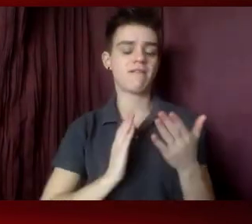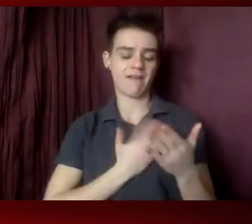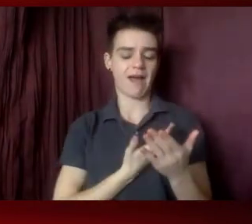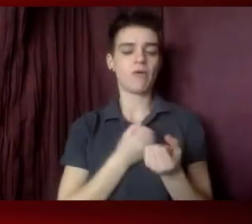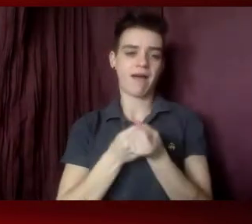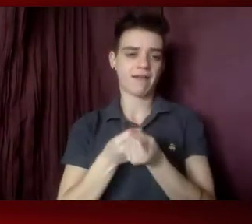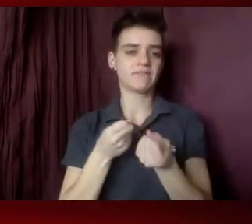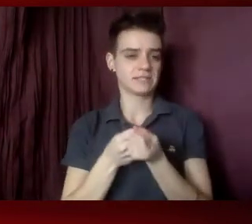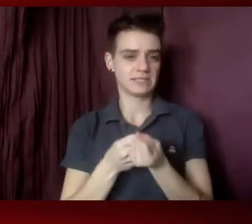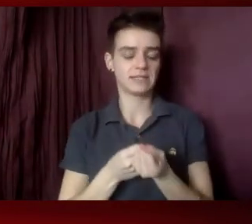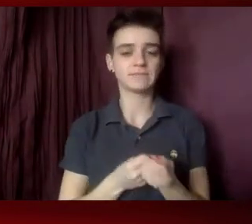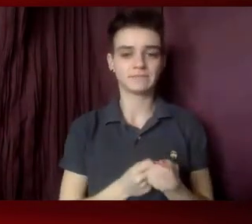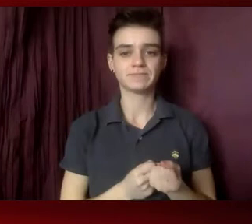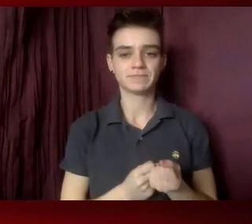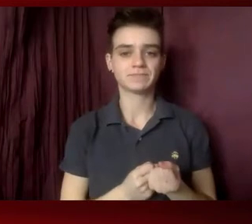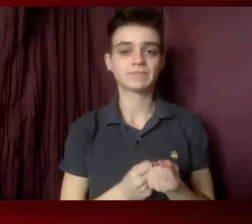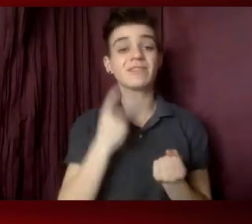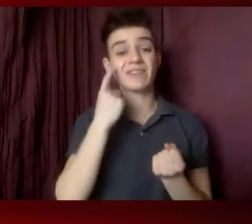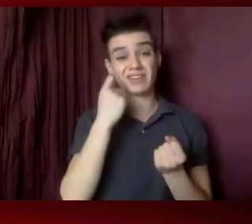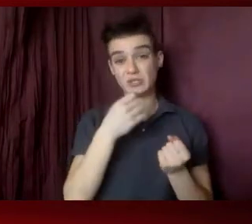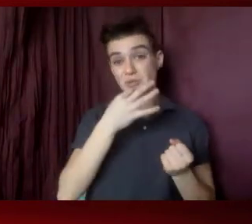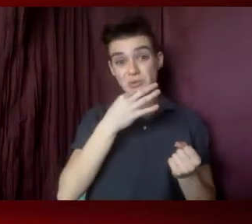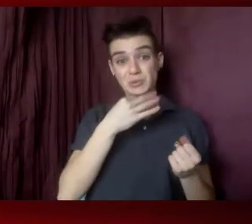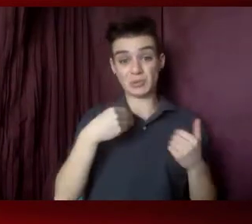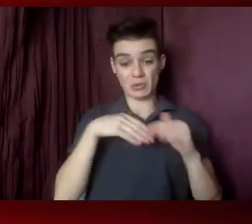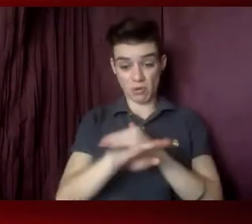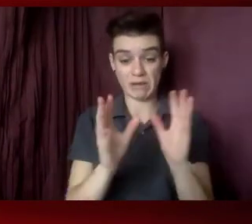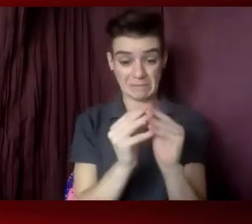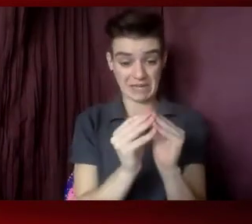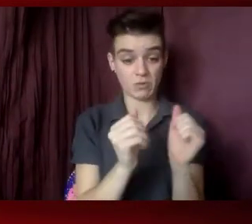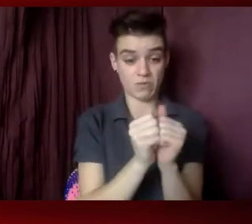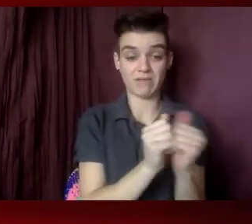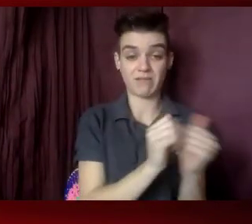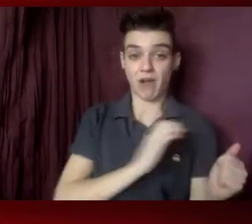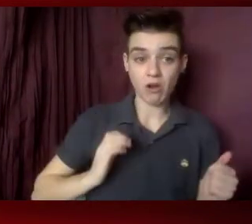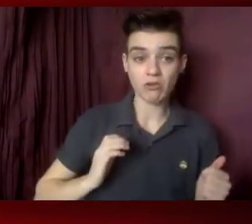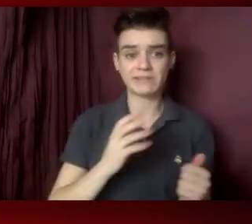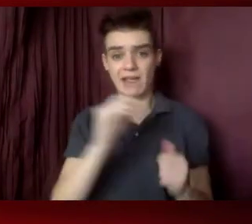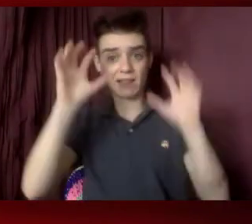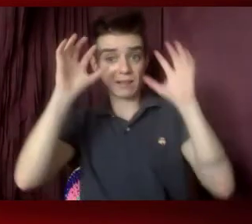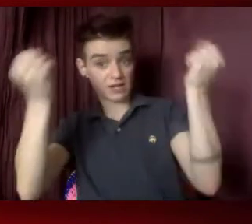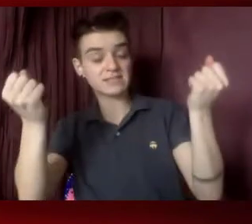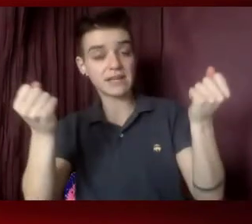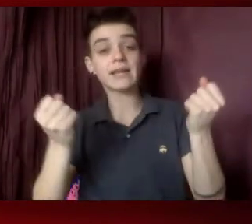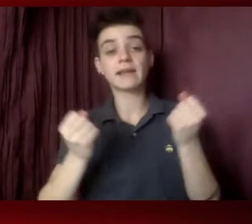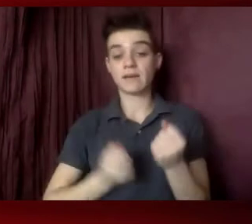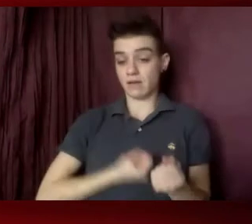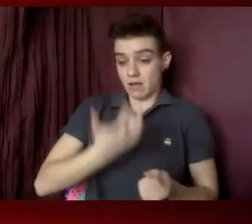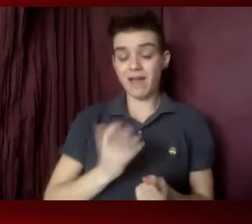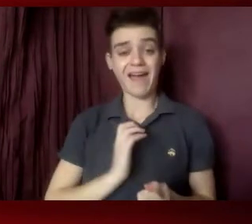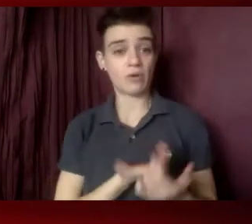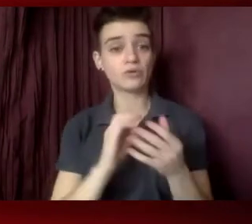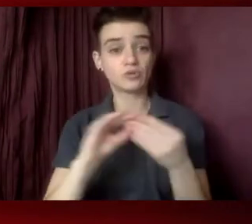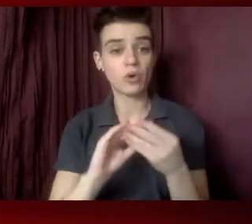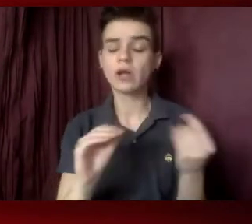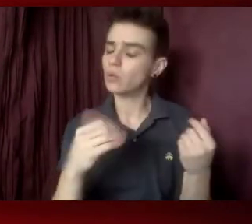As we go into meeting with Congress and to the administration, sharing our stories can make a huge impact. And we have